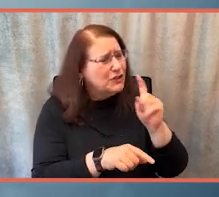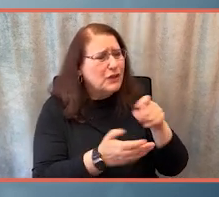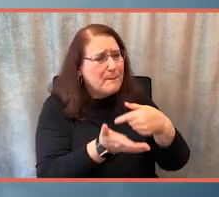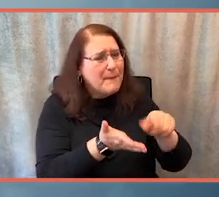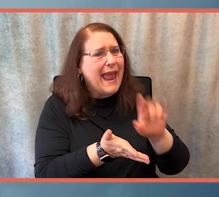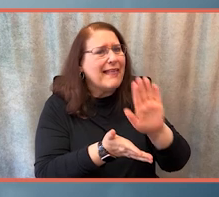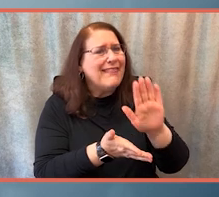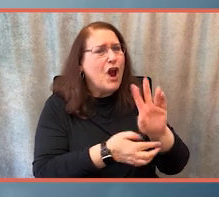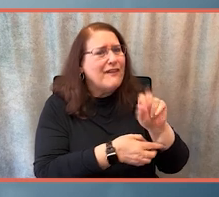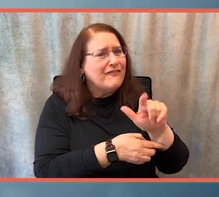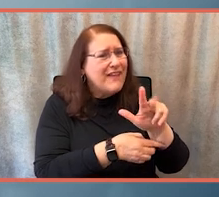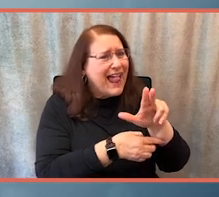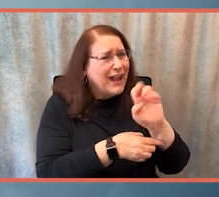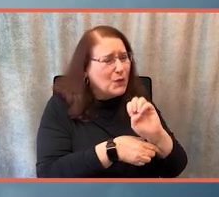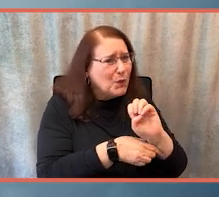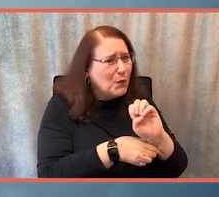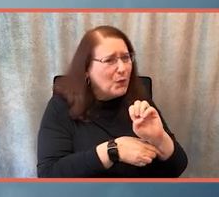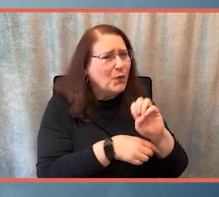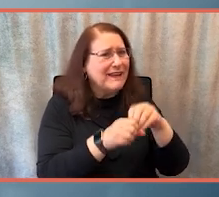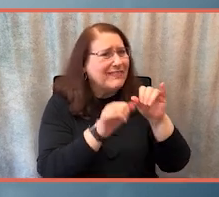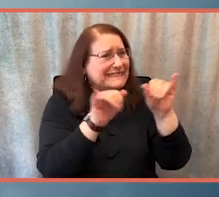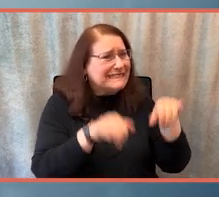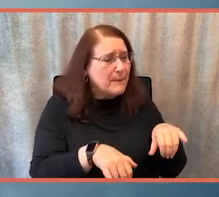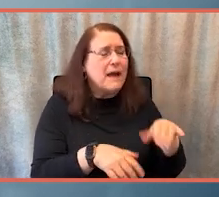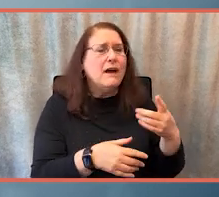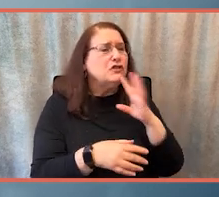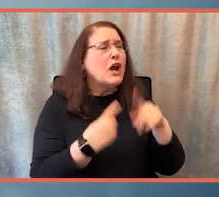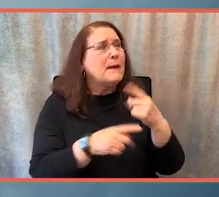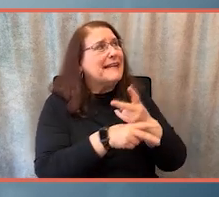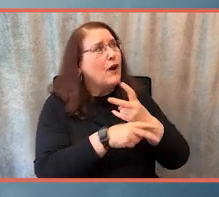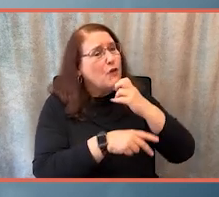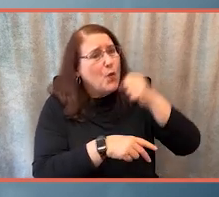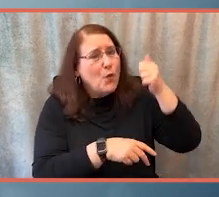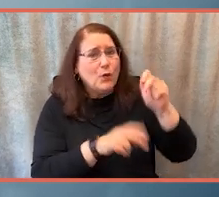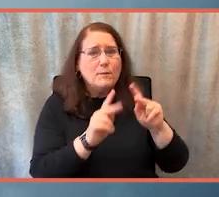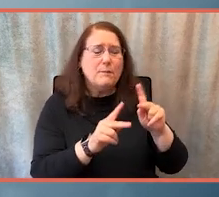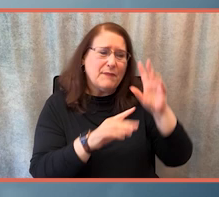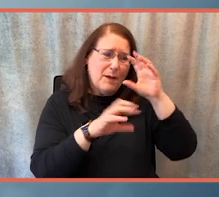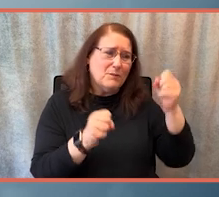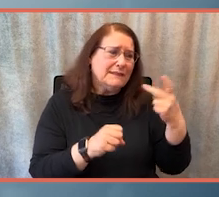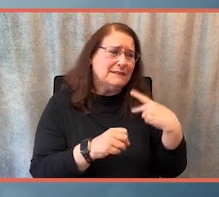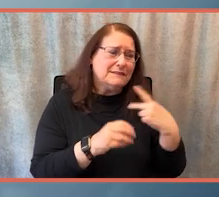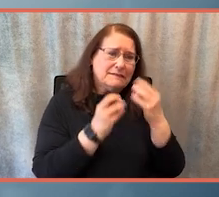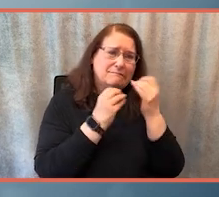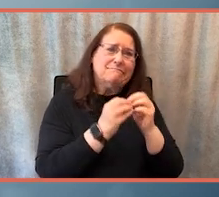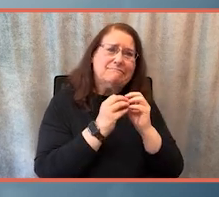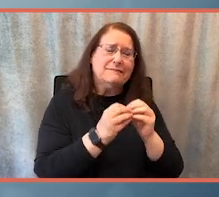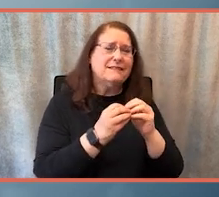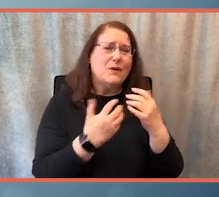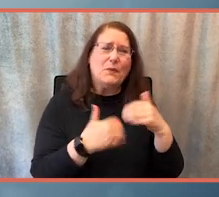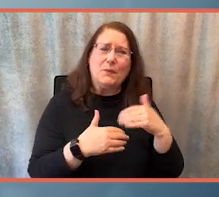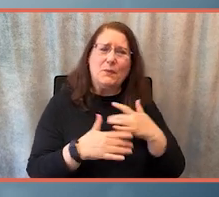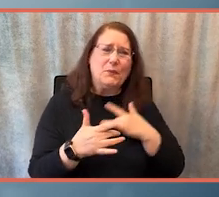as a system. And, you know, when it, when we're talking about elder care, I mean, this is one thing that the president cares very deeply about. He and I